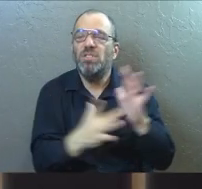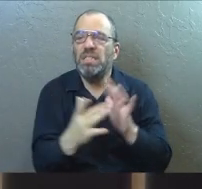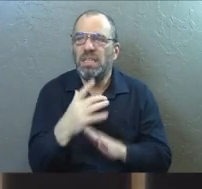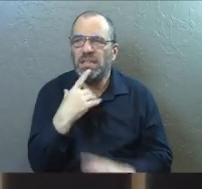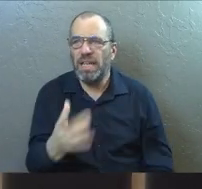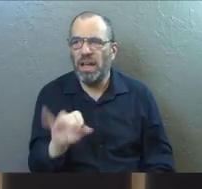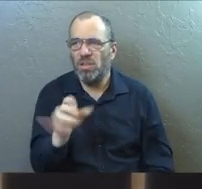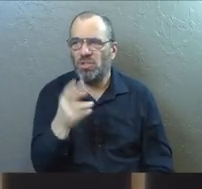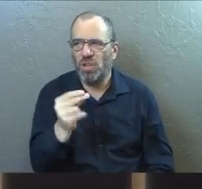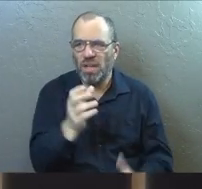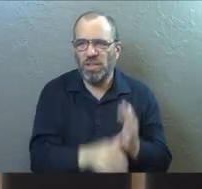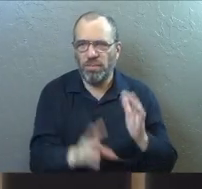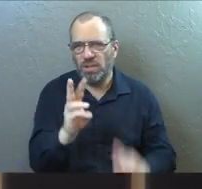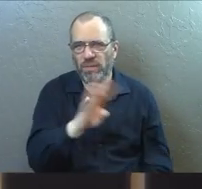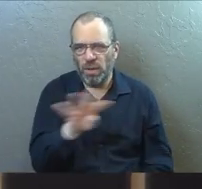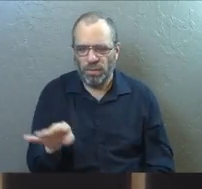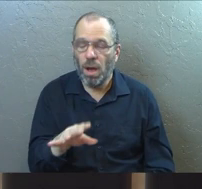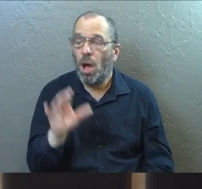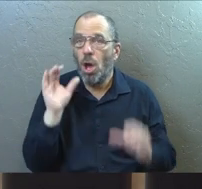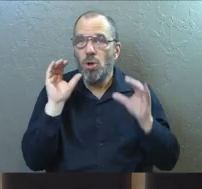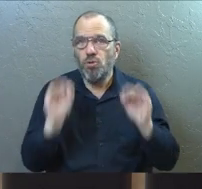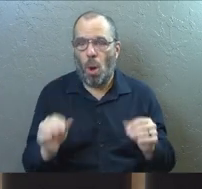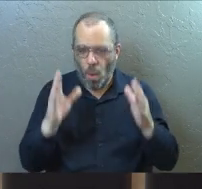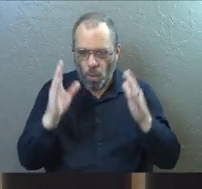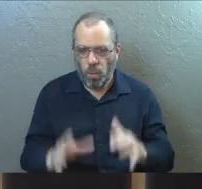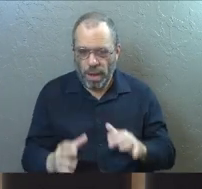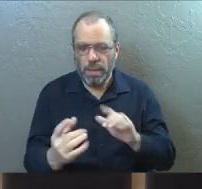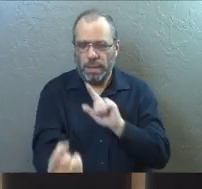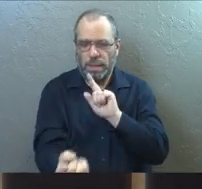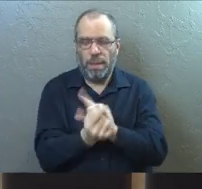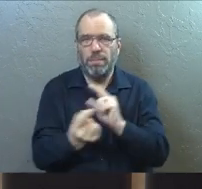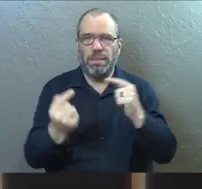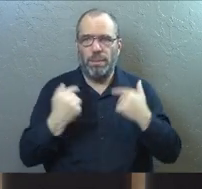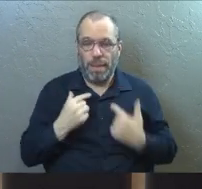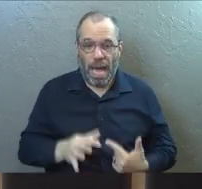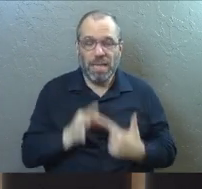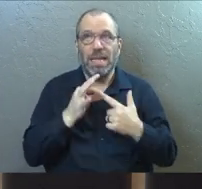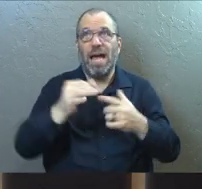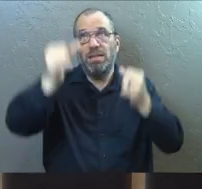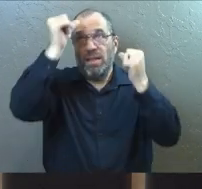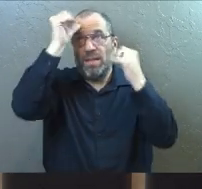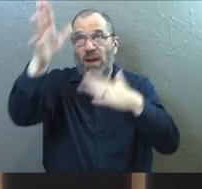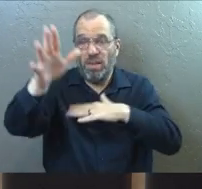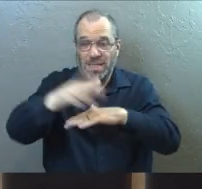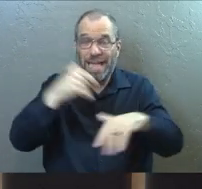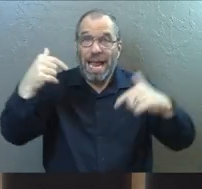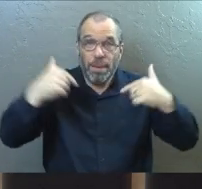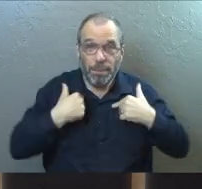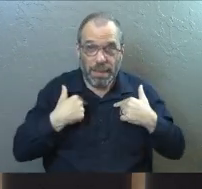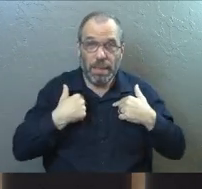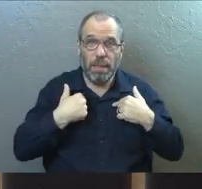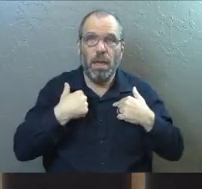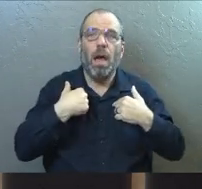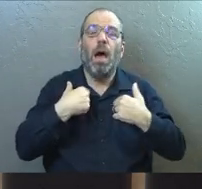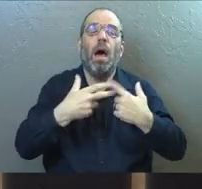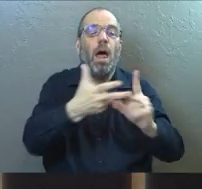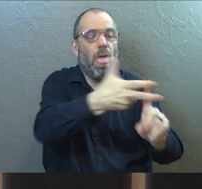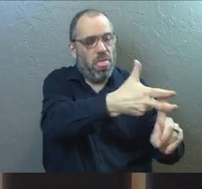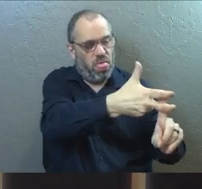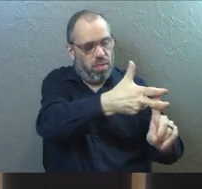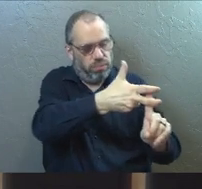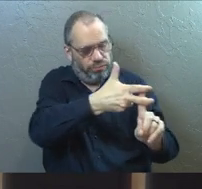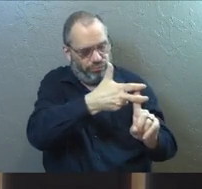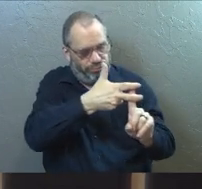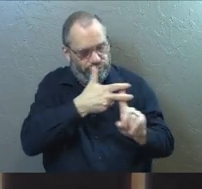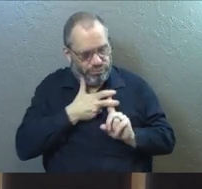this, John 6, 44, for no one can come to me unless the father who sent me draws them to me.